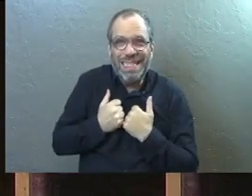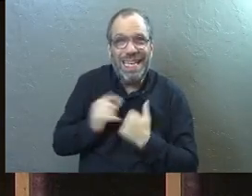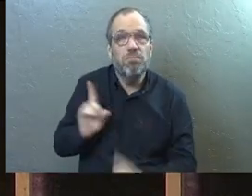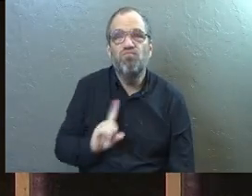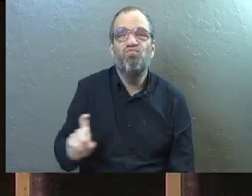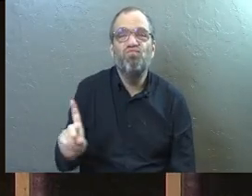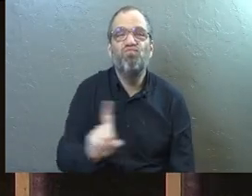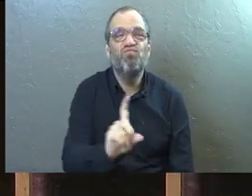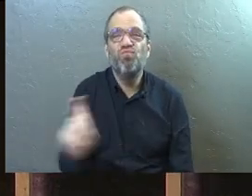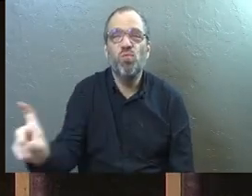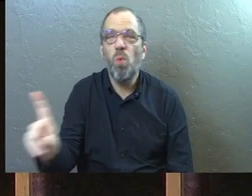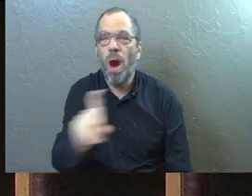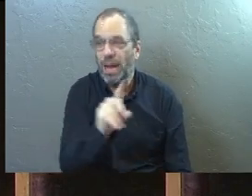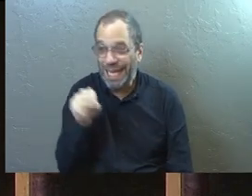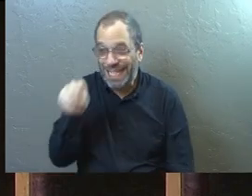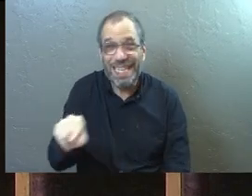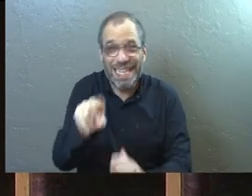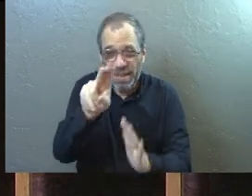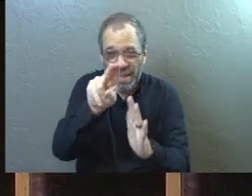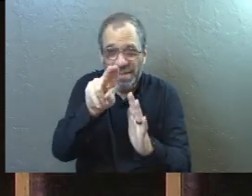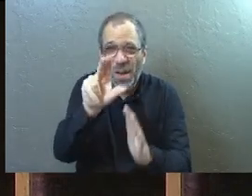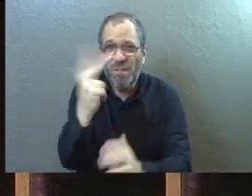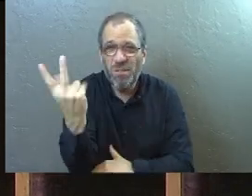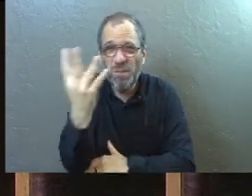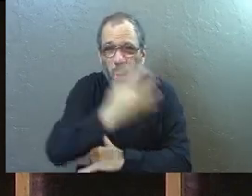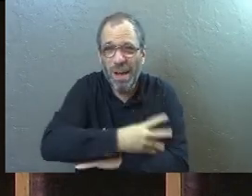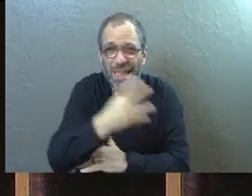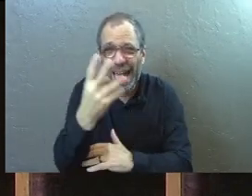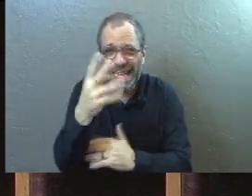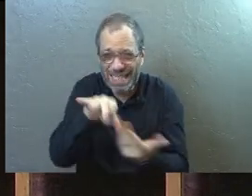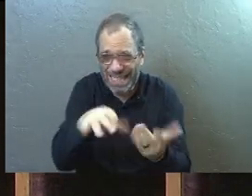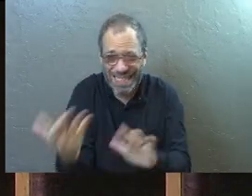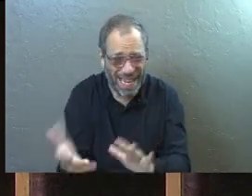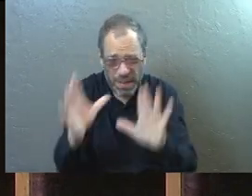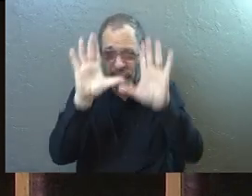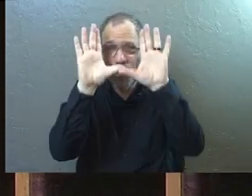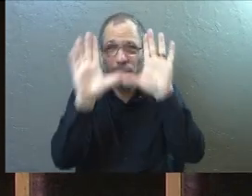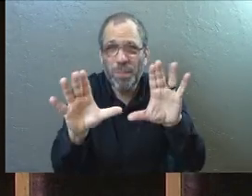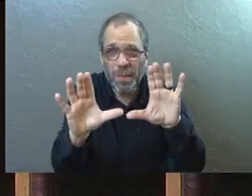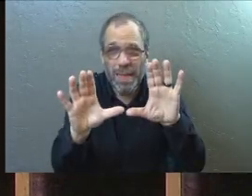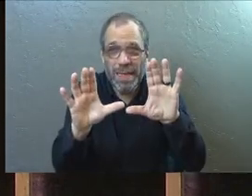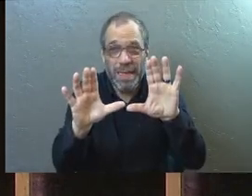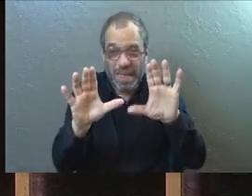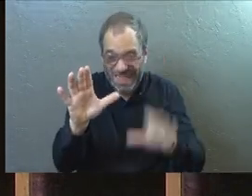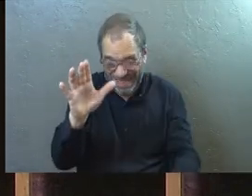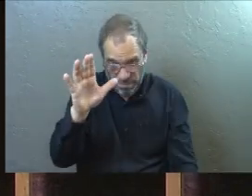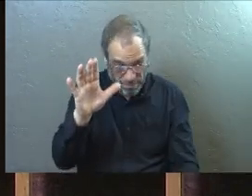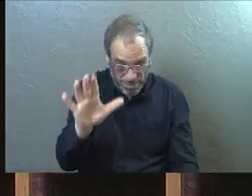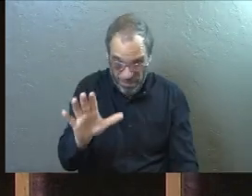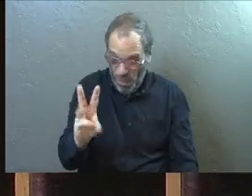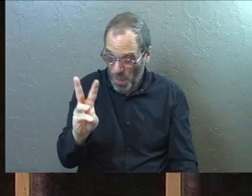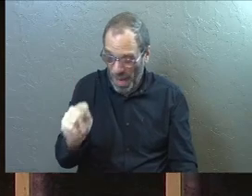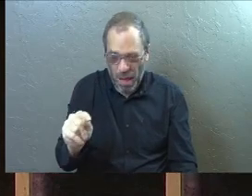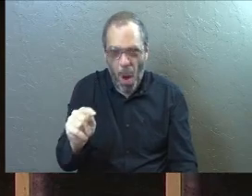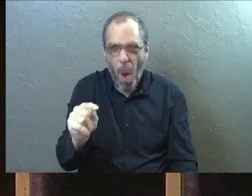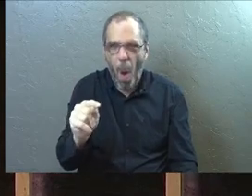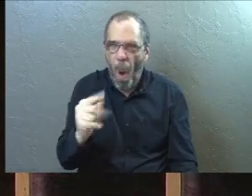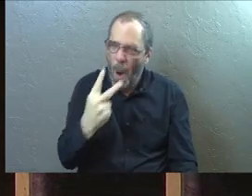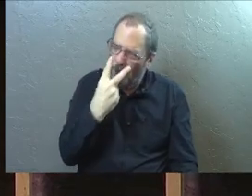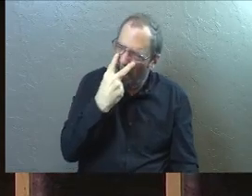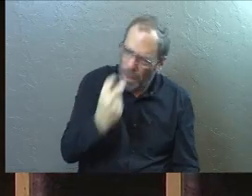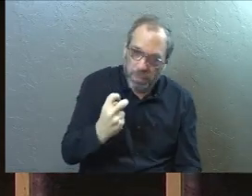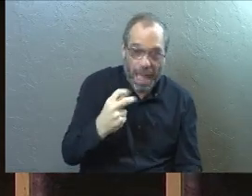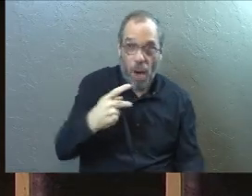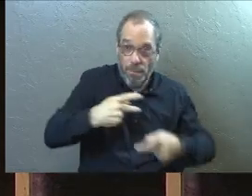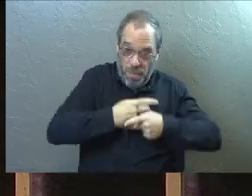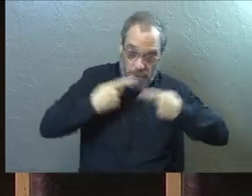and everybody knew he'd been in a tomb for four days. I mean, this is stubborn disbelief, but instead